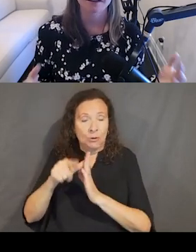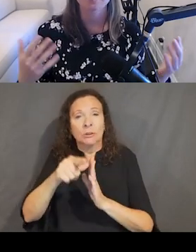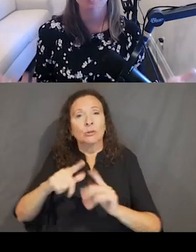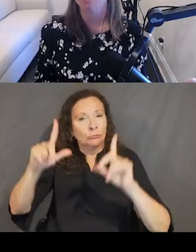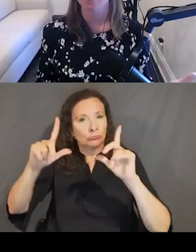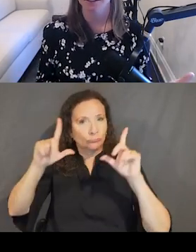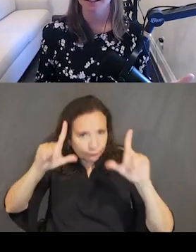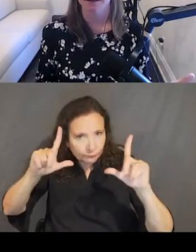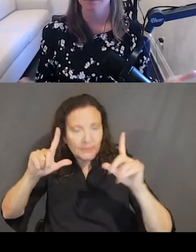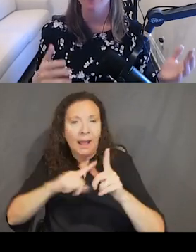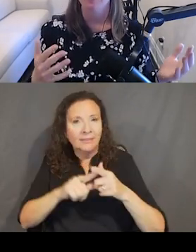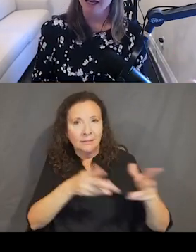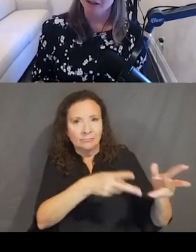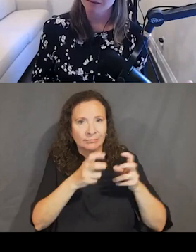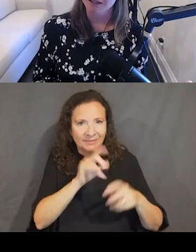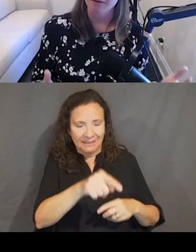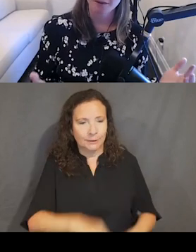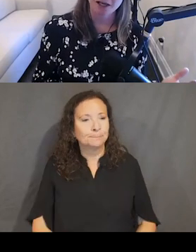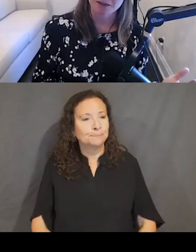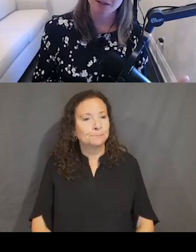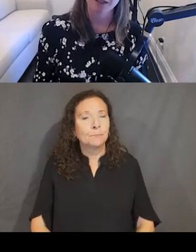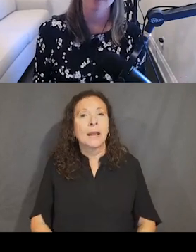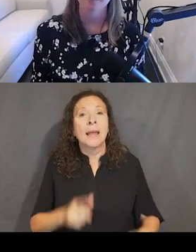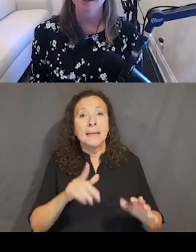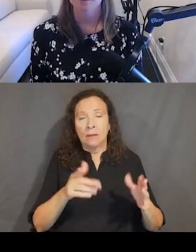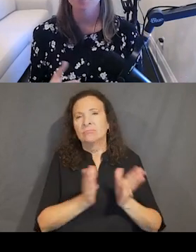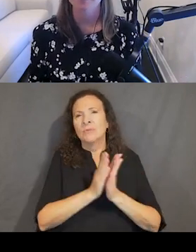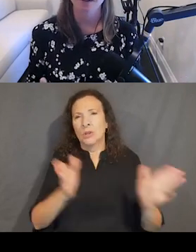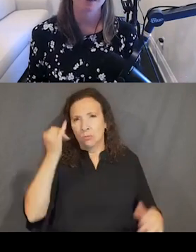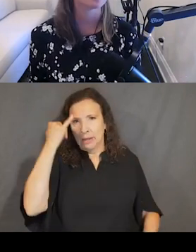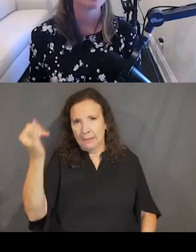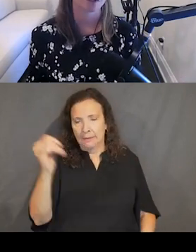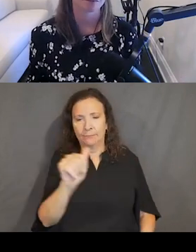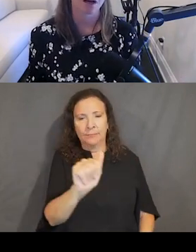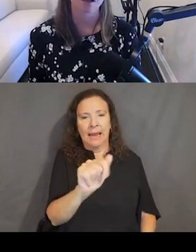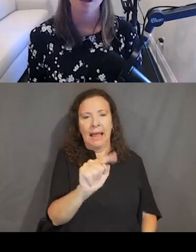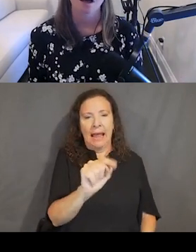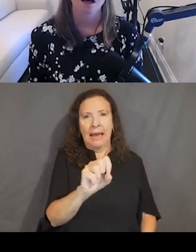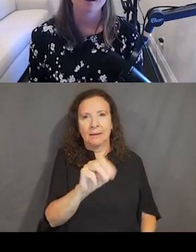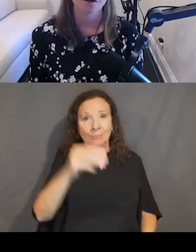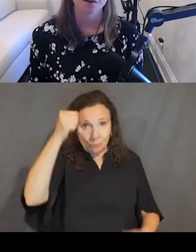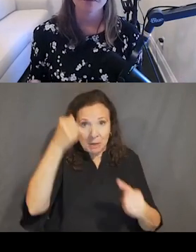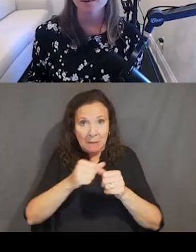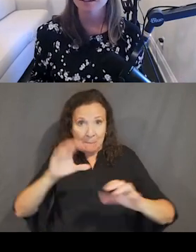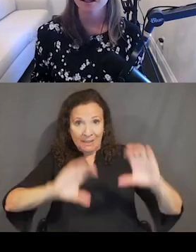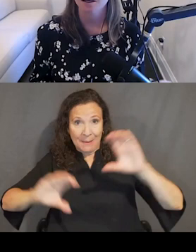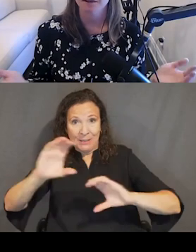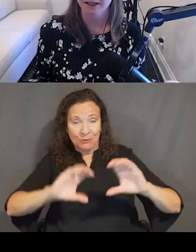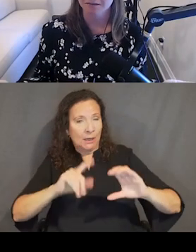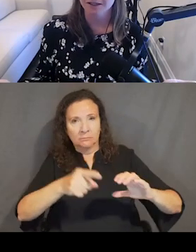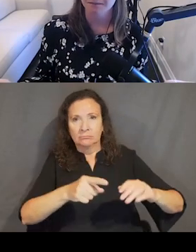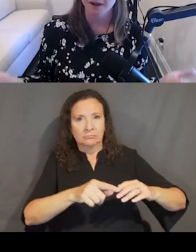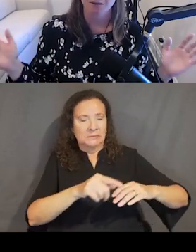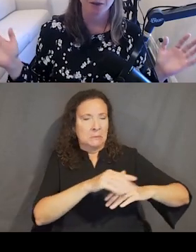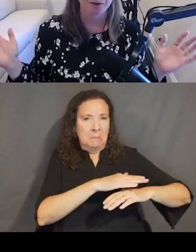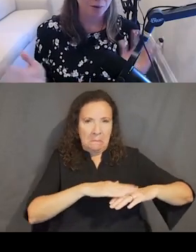design, this is the general idea. Atoms, if you remember chemistry, they're like the most fundamental building block. And so if we were to take a couple